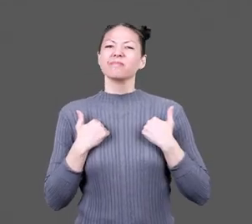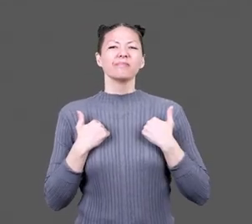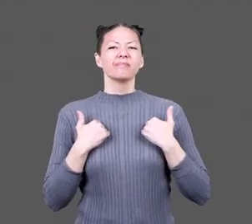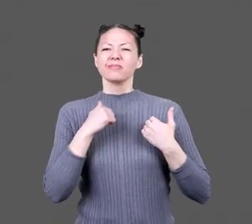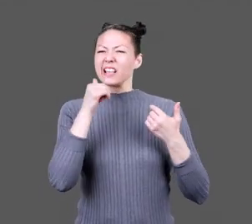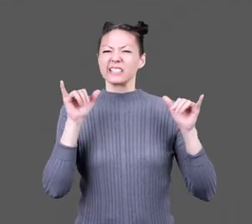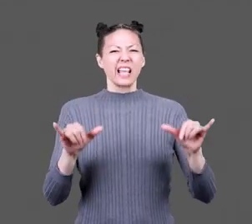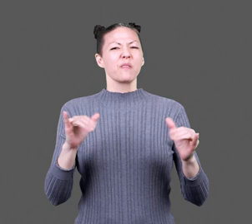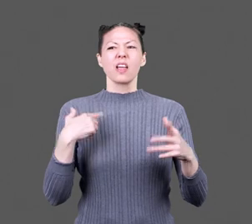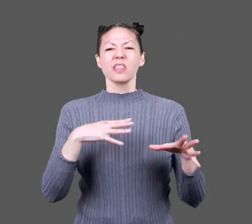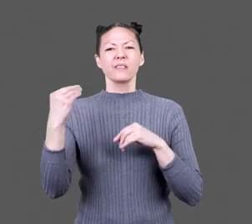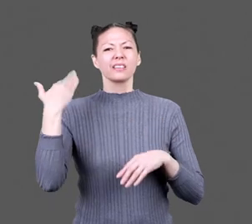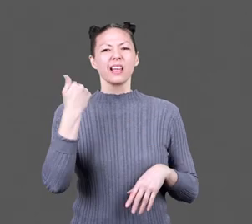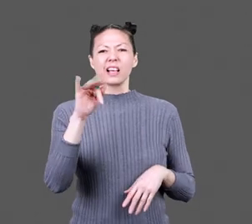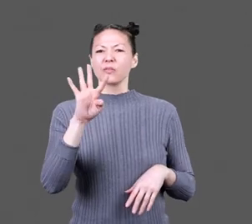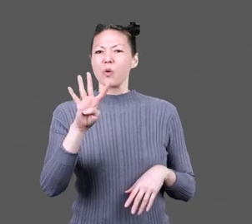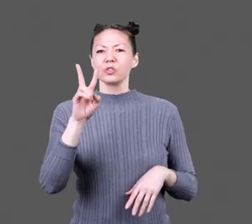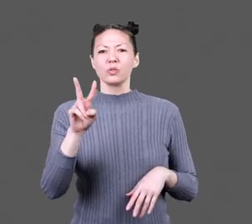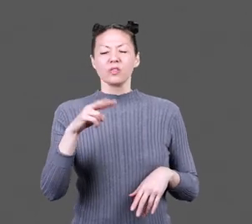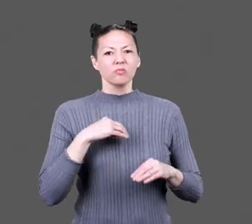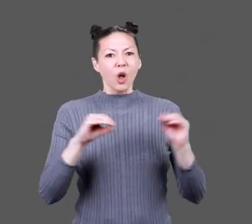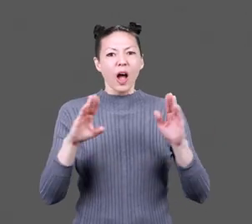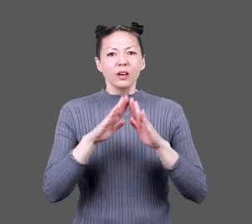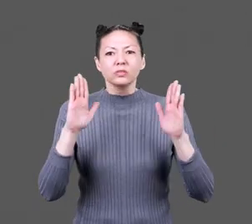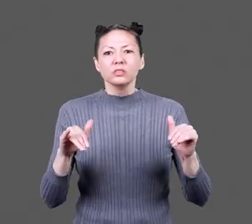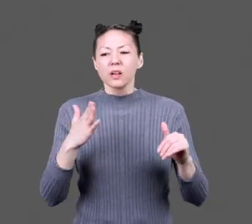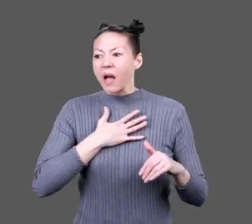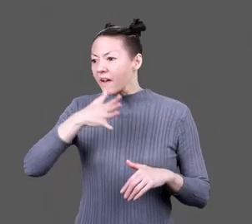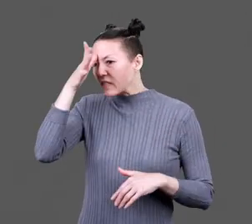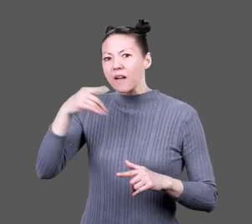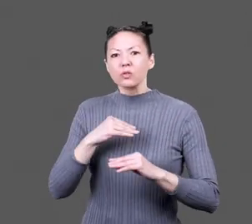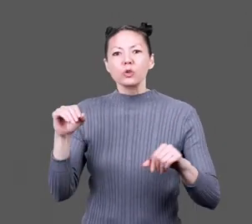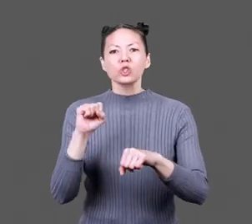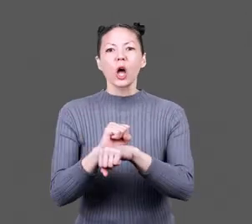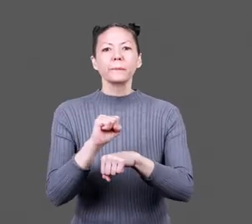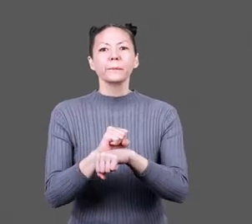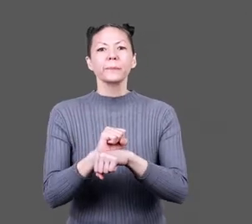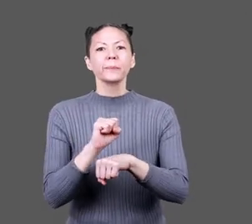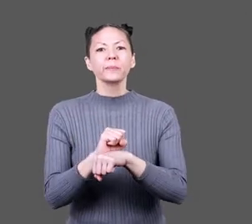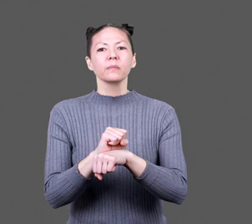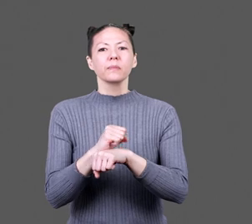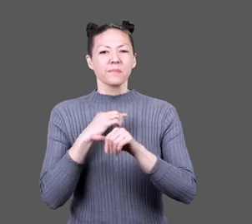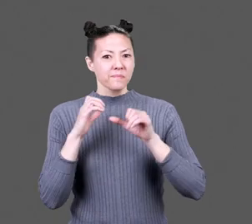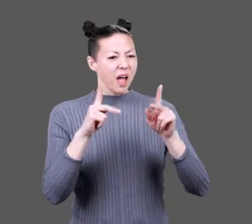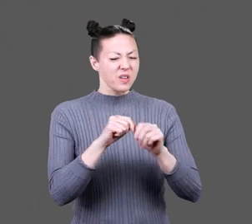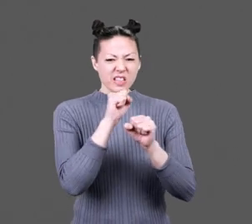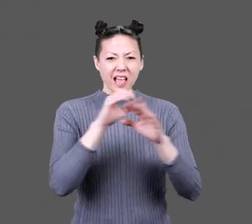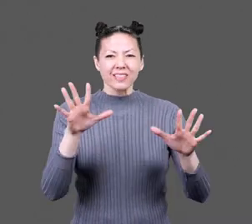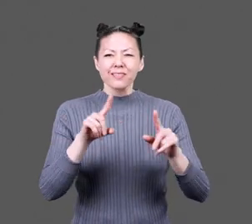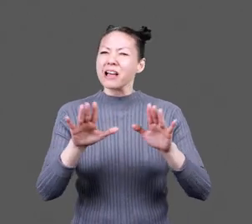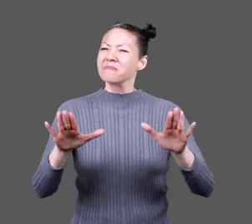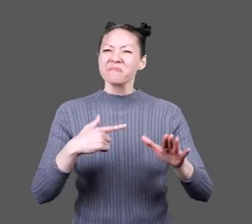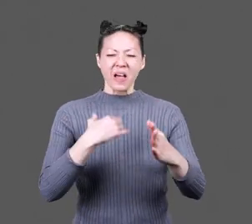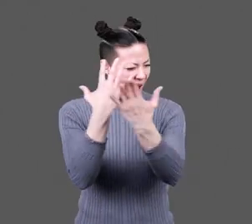Life was not how we left it in 1942. We had no house. And my father had no job. We